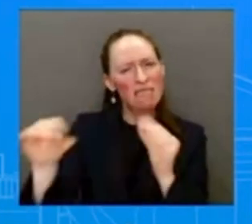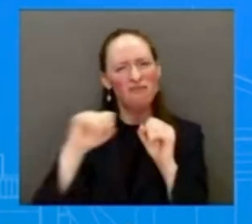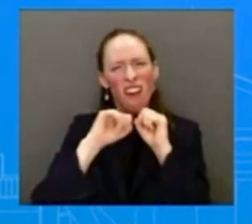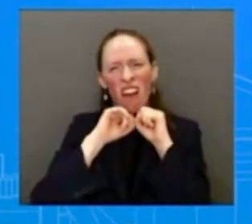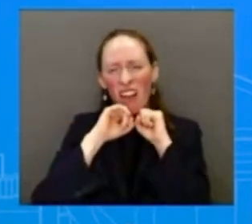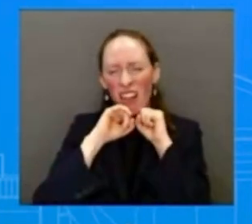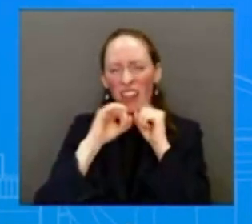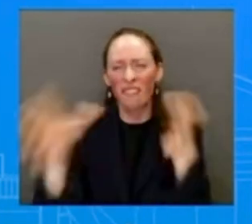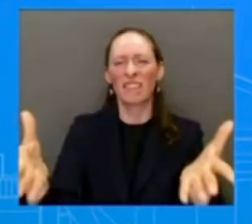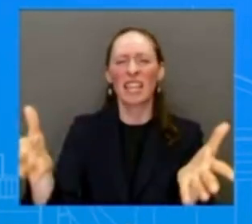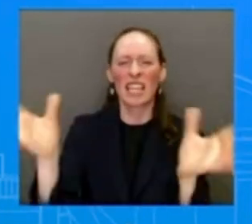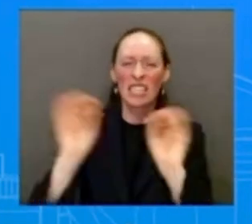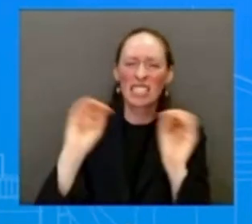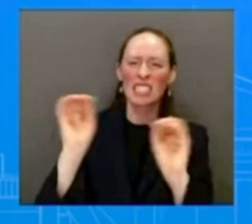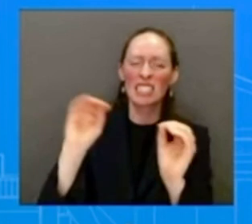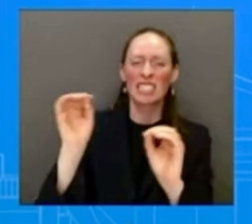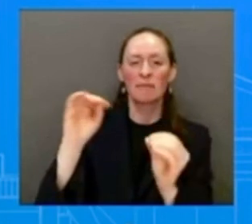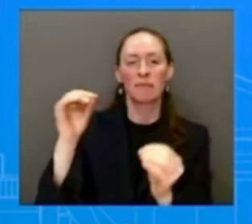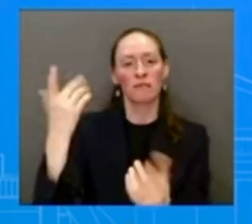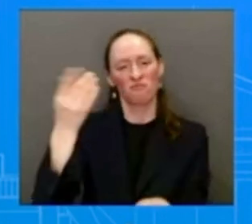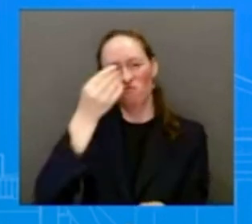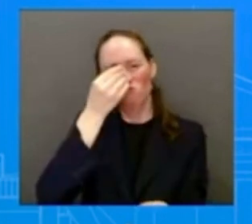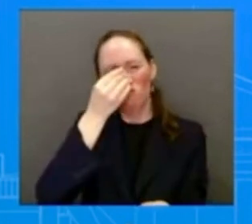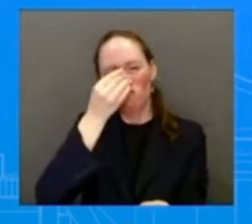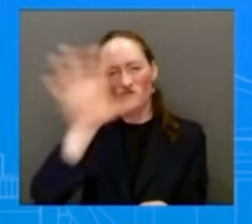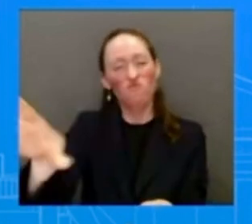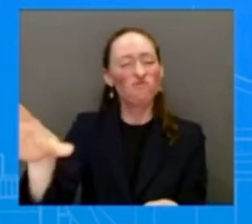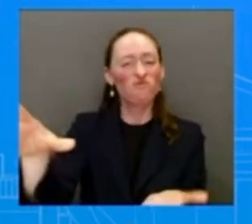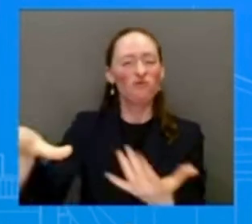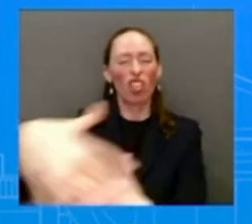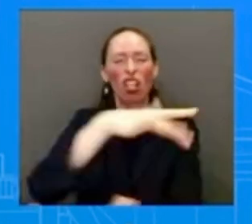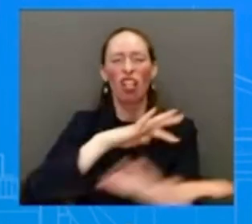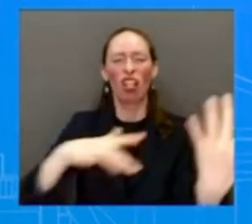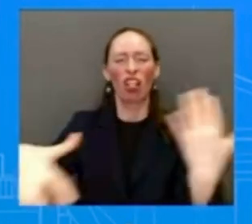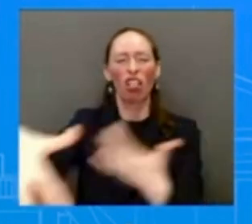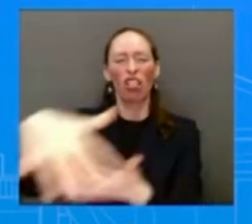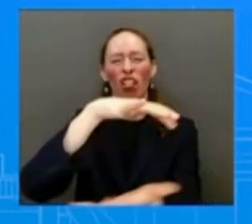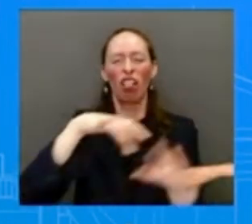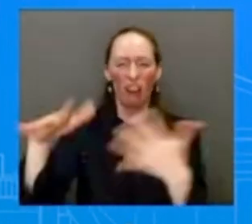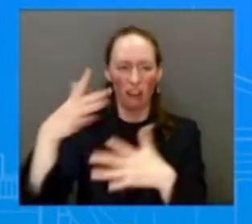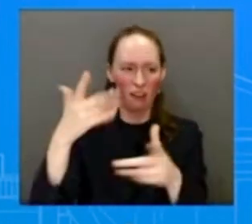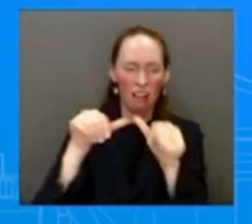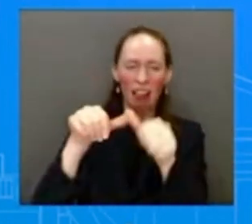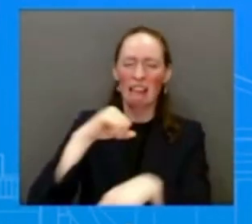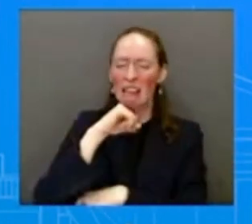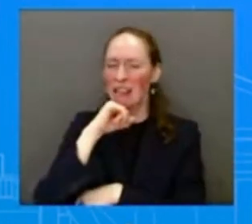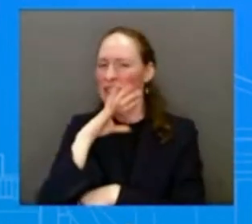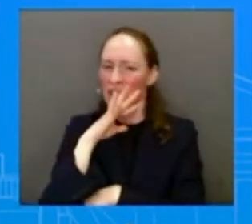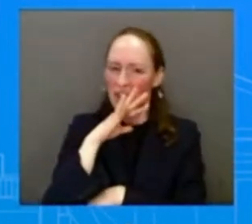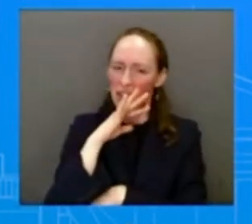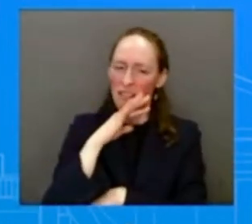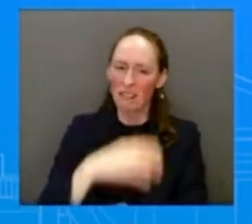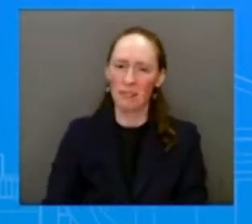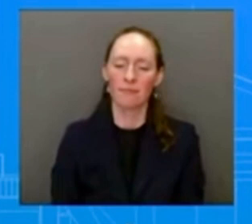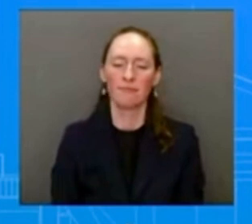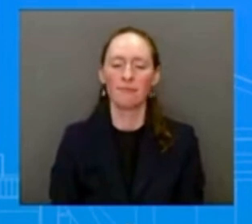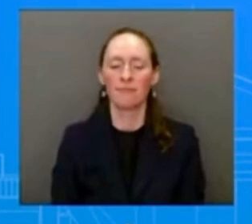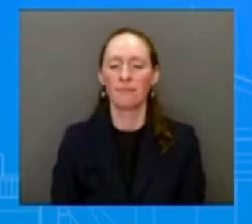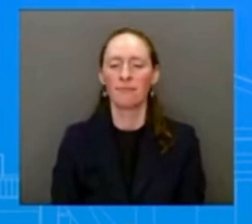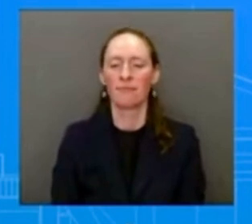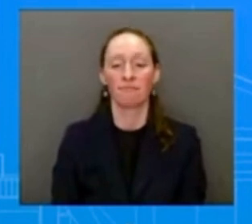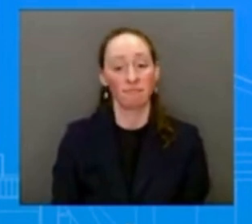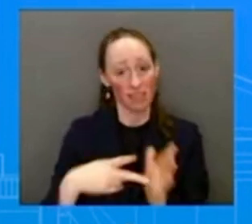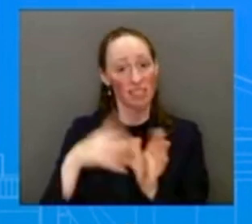refineries that use hydrofluoric acid, a highly toxic chemical known to cause severe burns, eye damage,